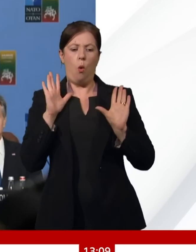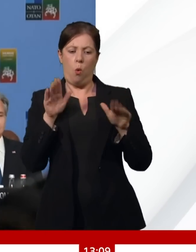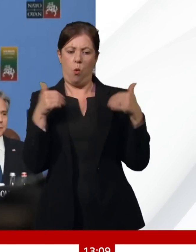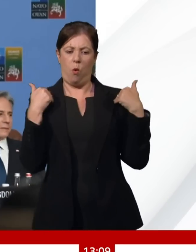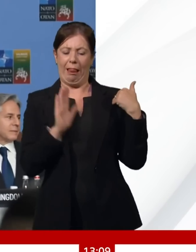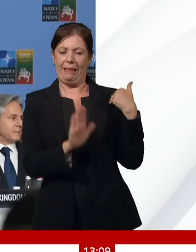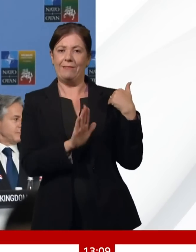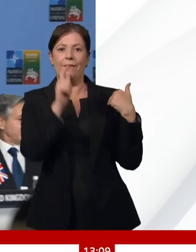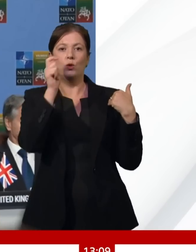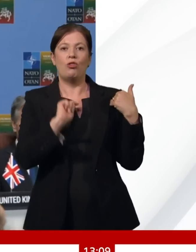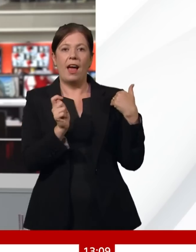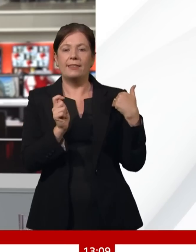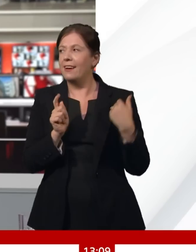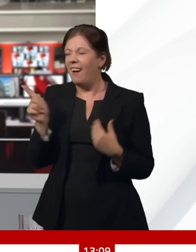sit.